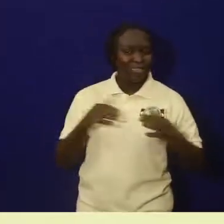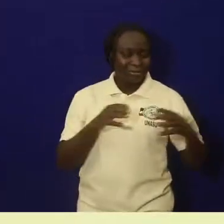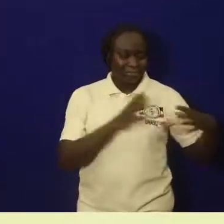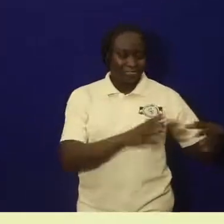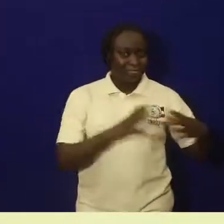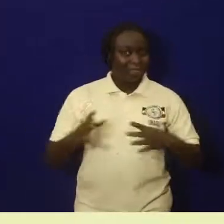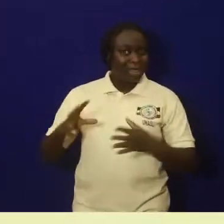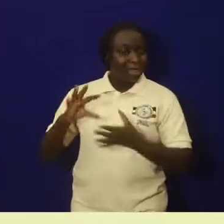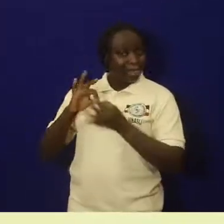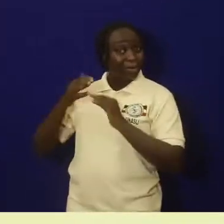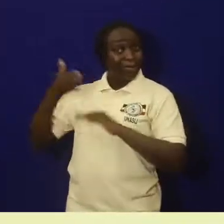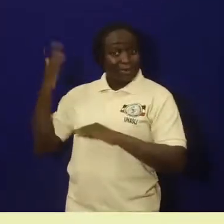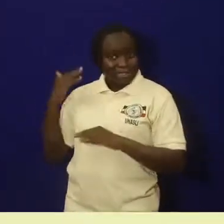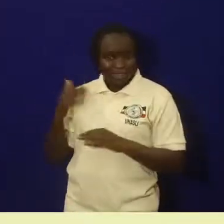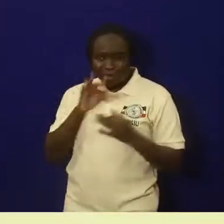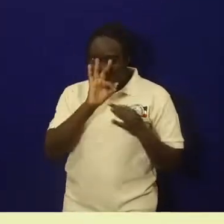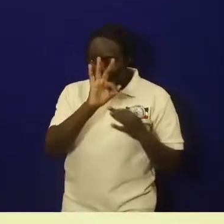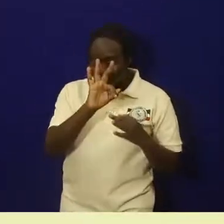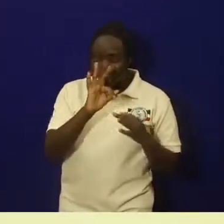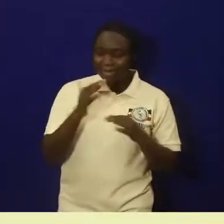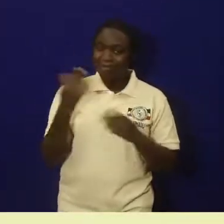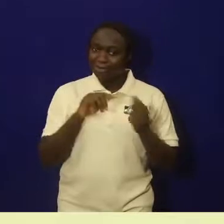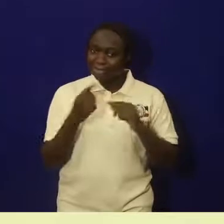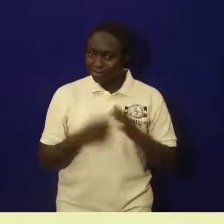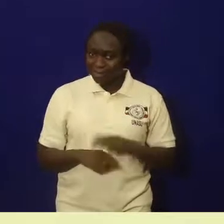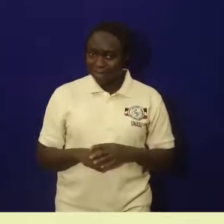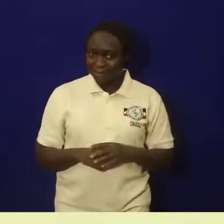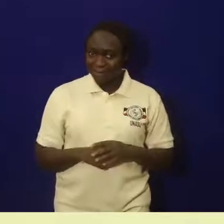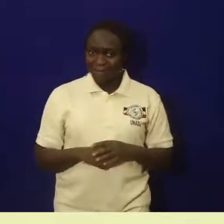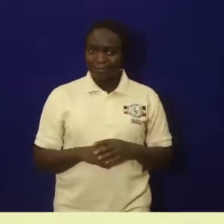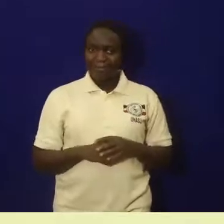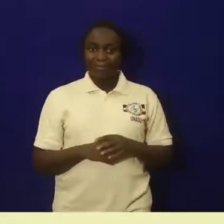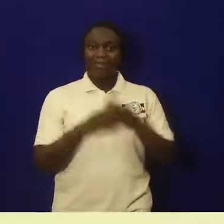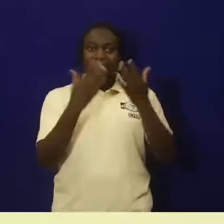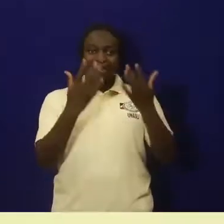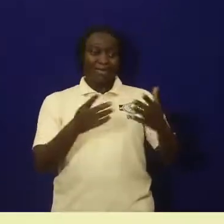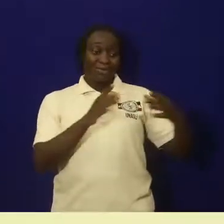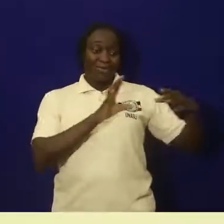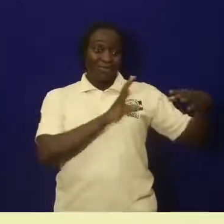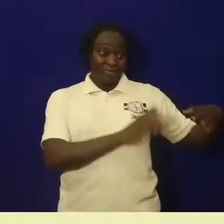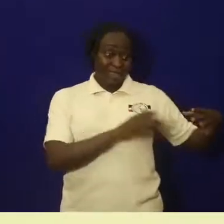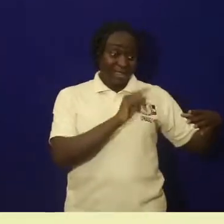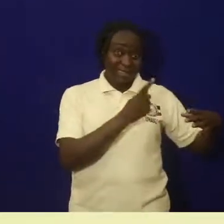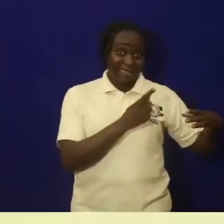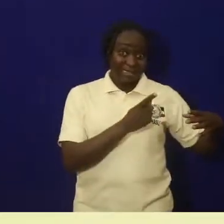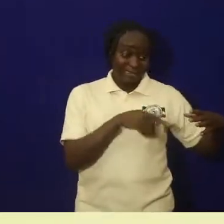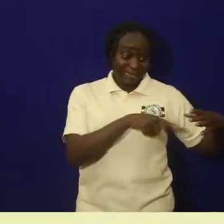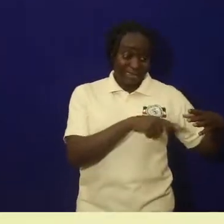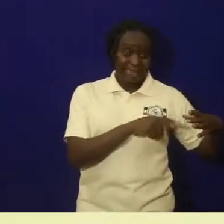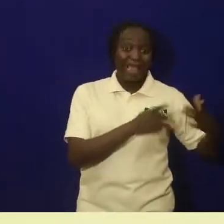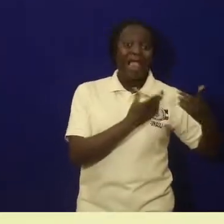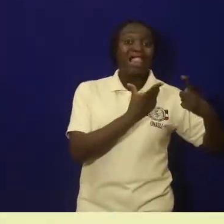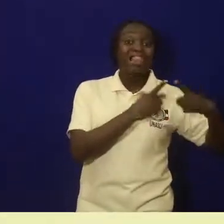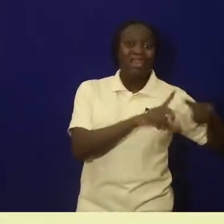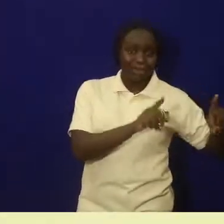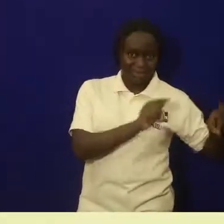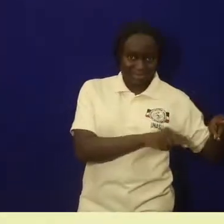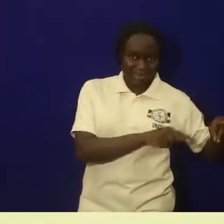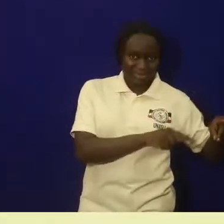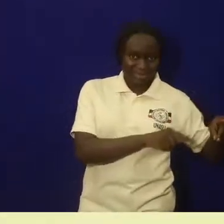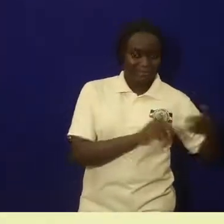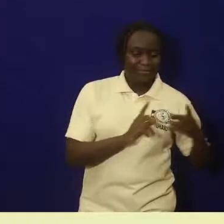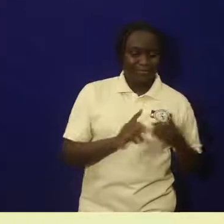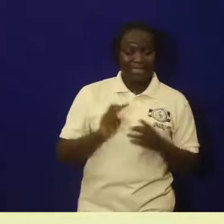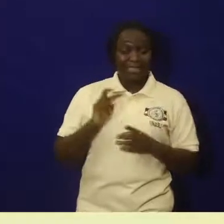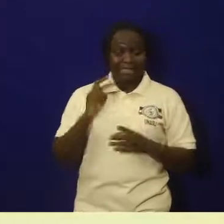this lesson we have seen, one, we have the linguistic source. Two,